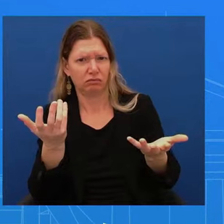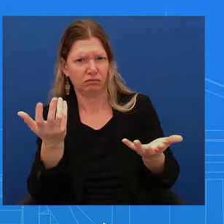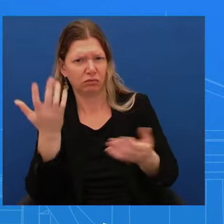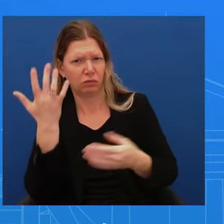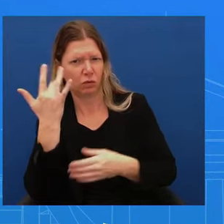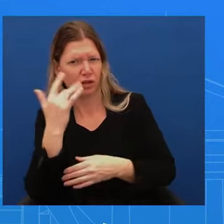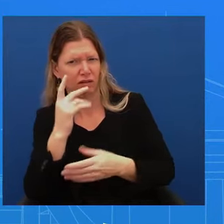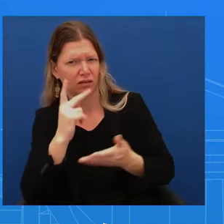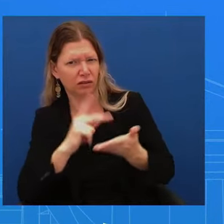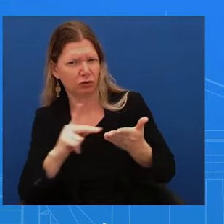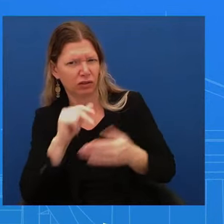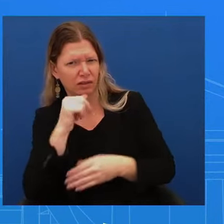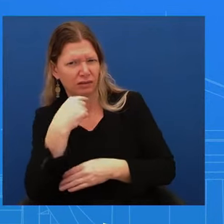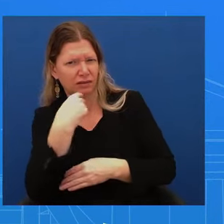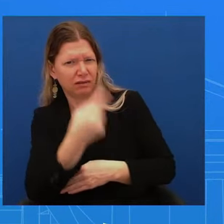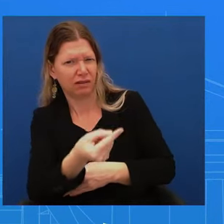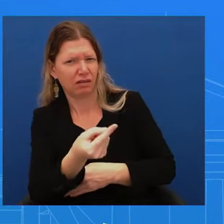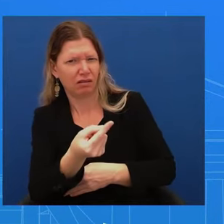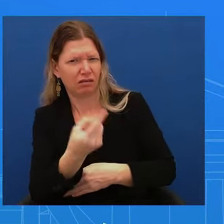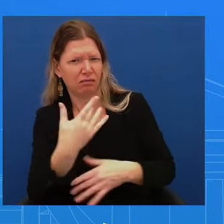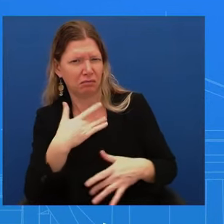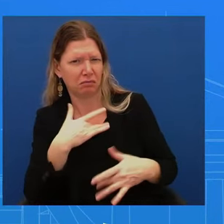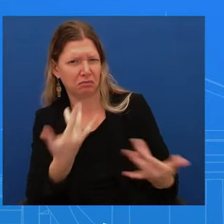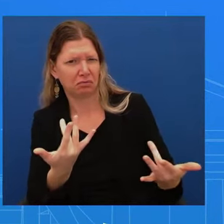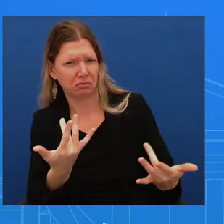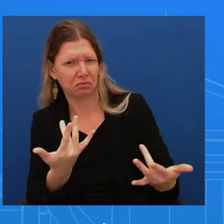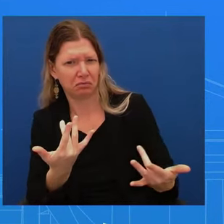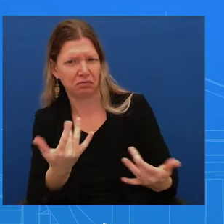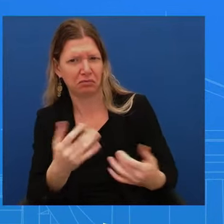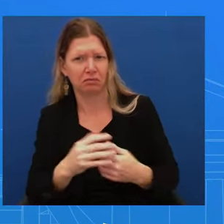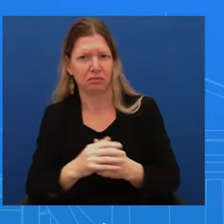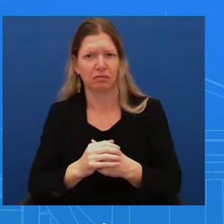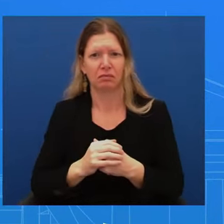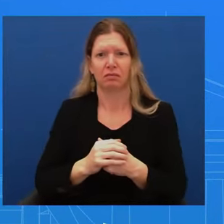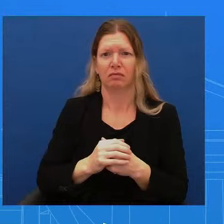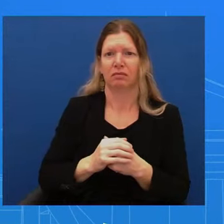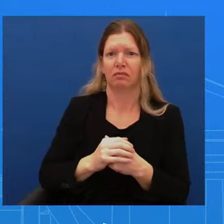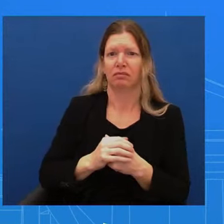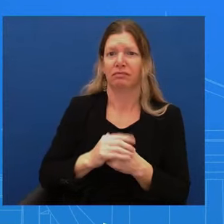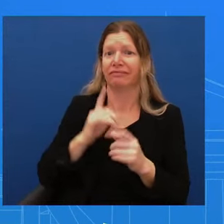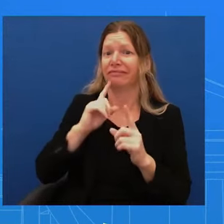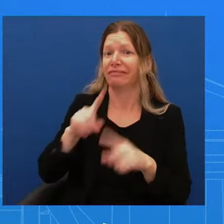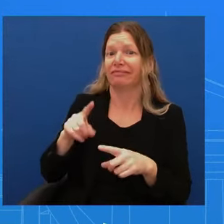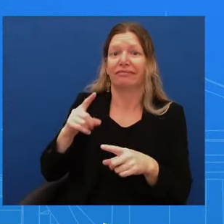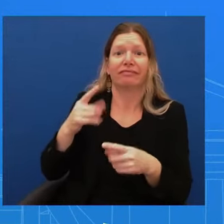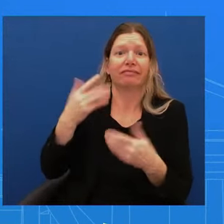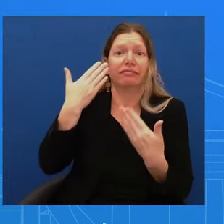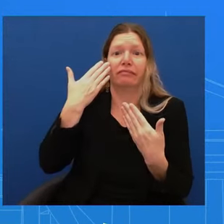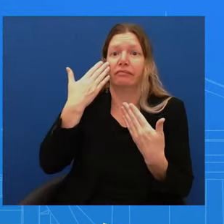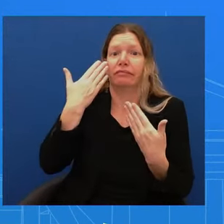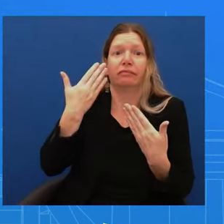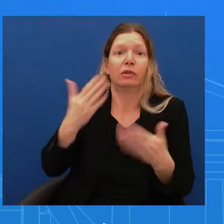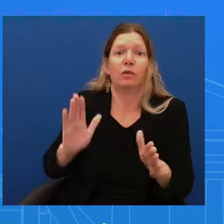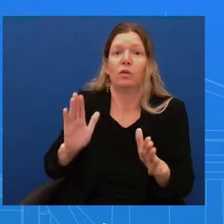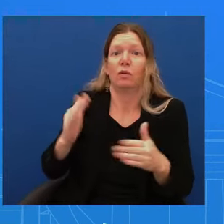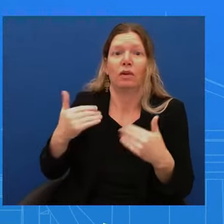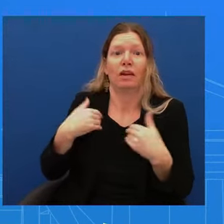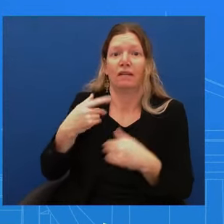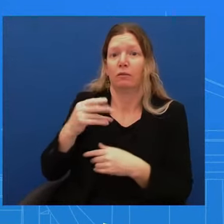Austin had prostate cancer until this morning, and the President was informed immediately after we were diagnosed. Okay.